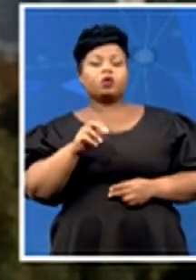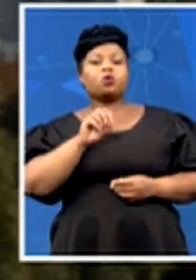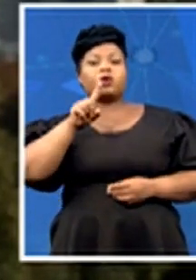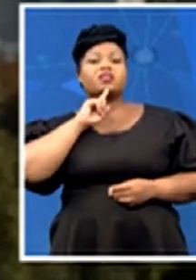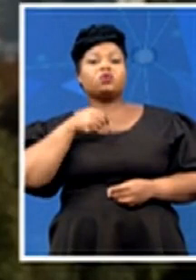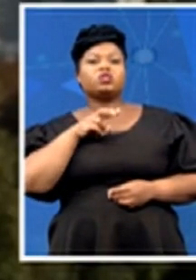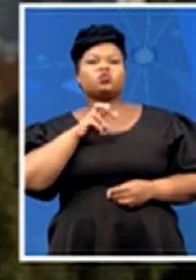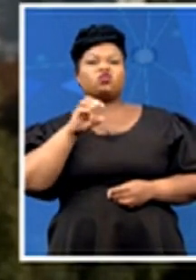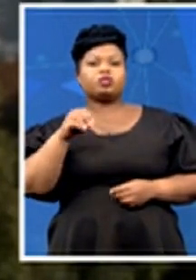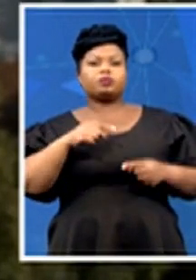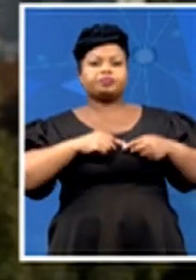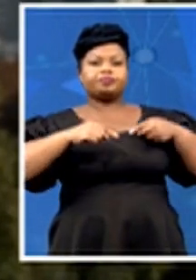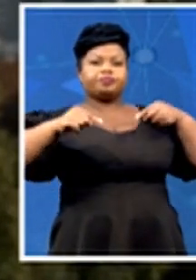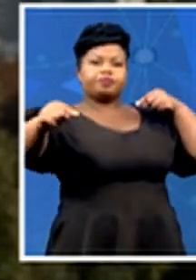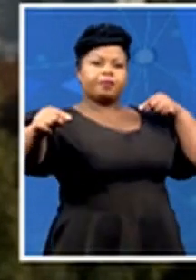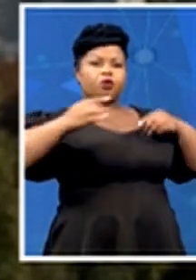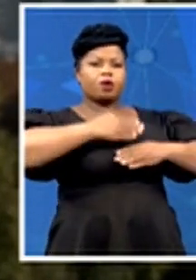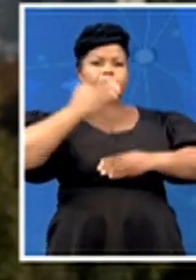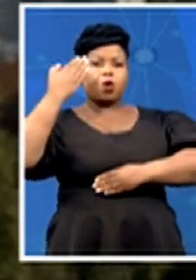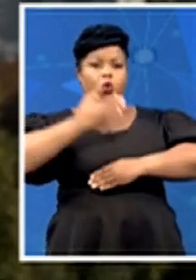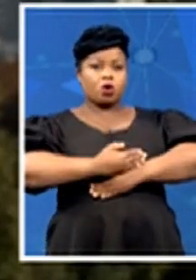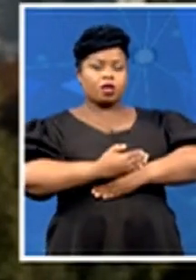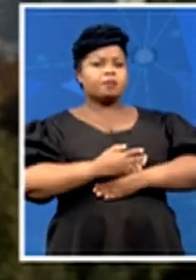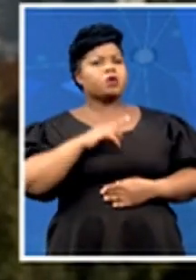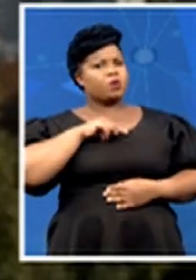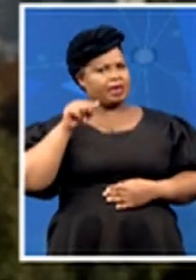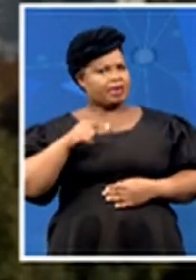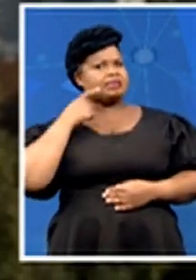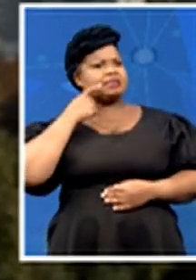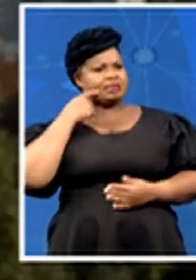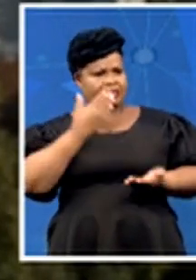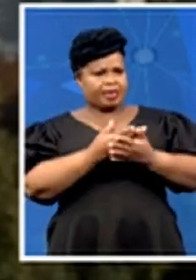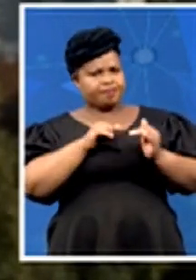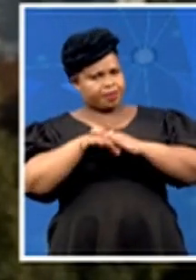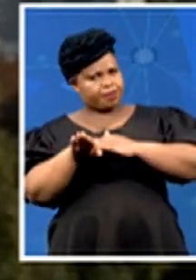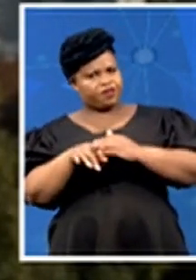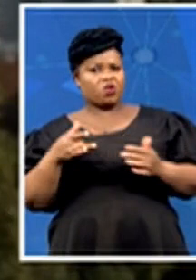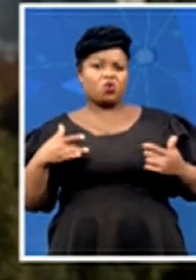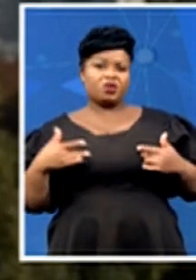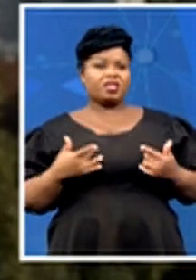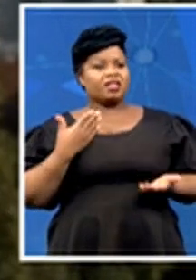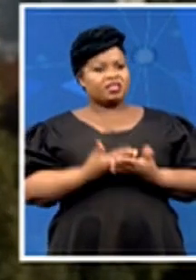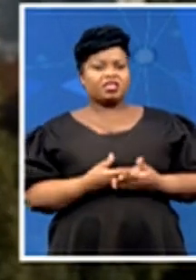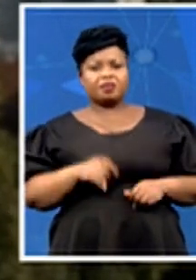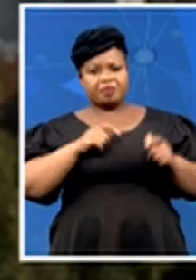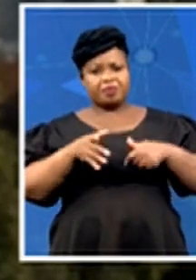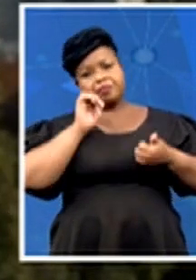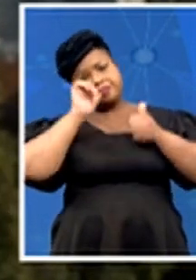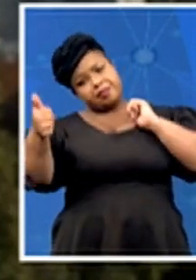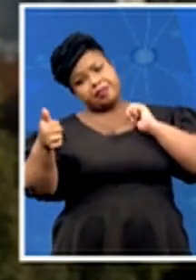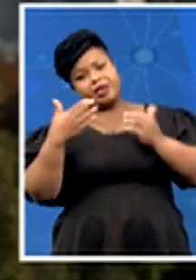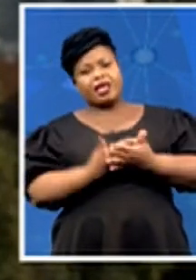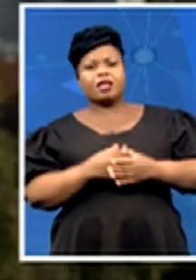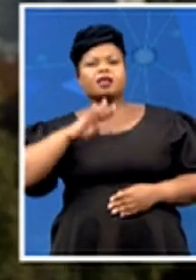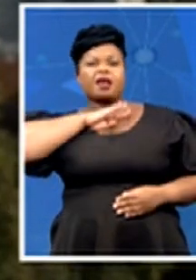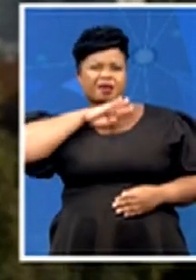country and is very vulnerable tajikistan very concerned that refugees will flee from afghanistan soldiers as well have already fled